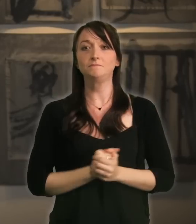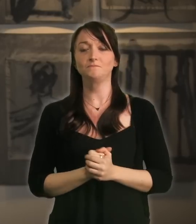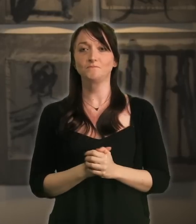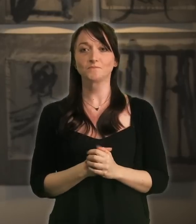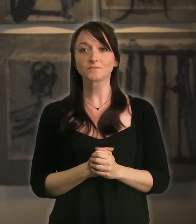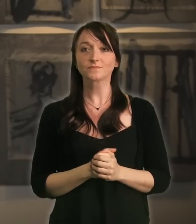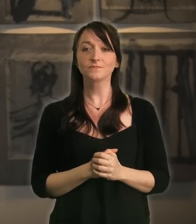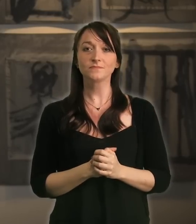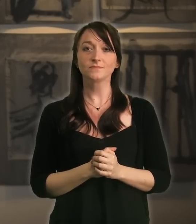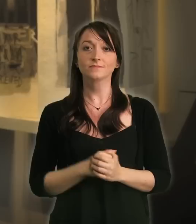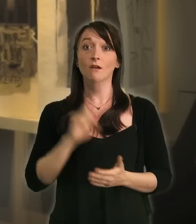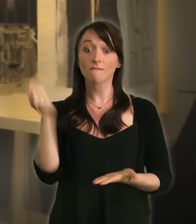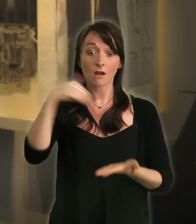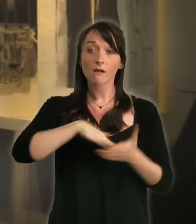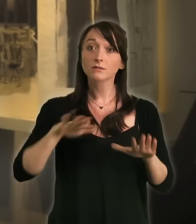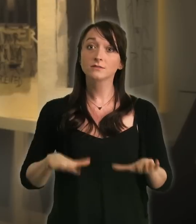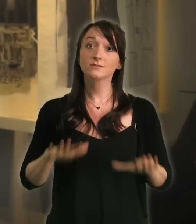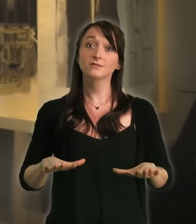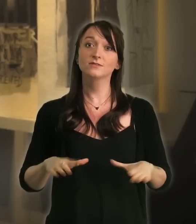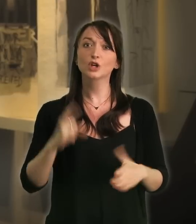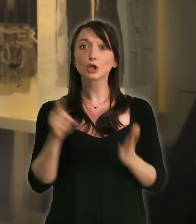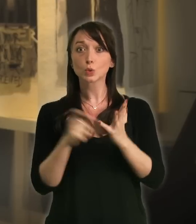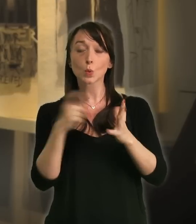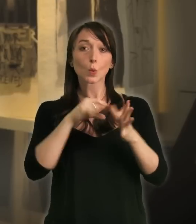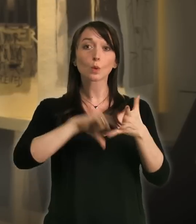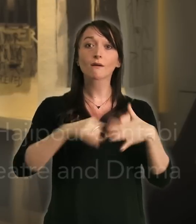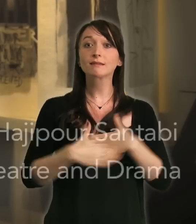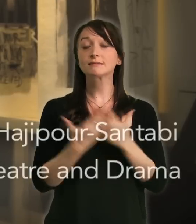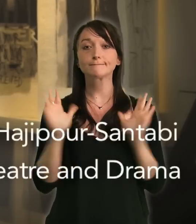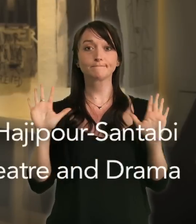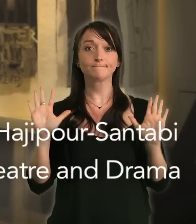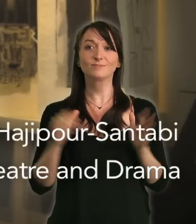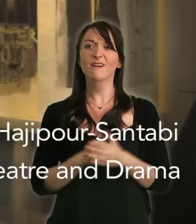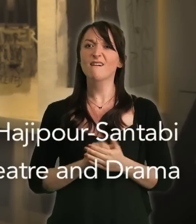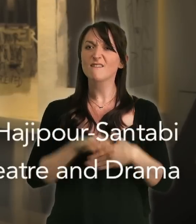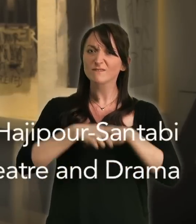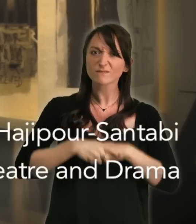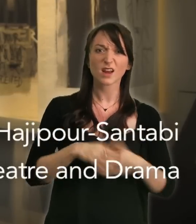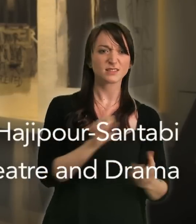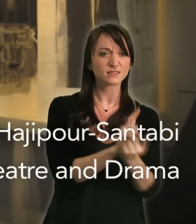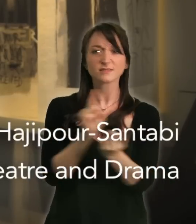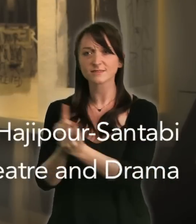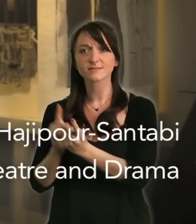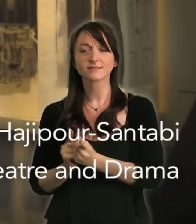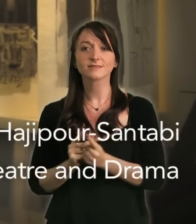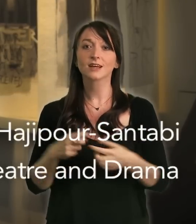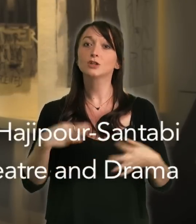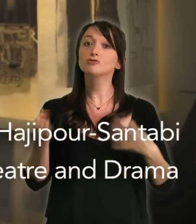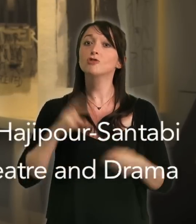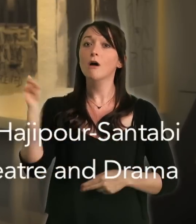could kind of express myself. At Kent the most was as soon as I came here even for just the UCAS day I made friends immediately